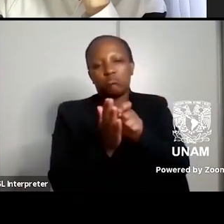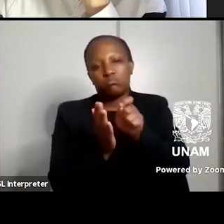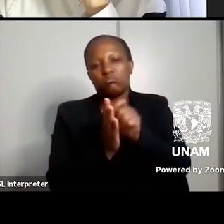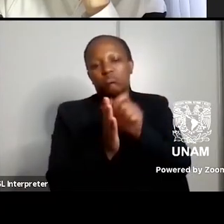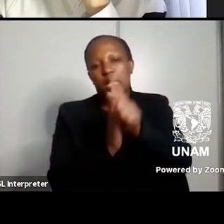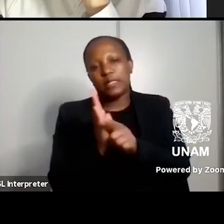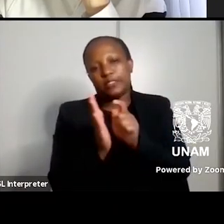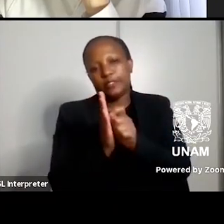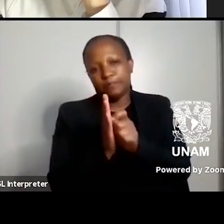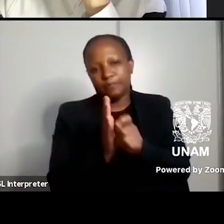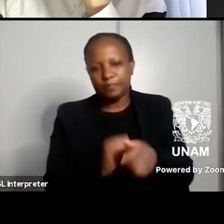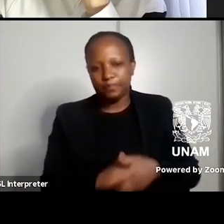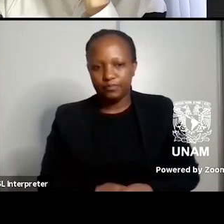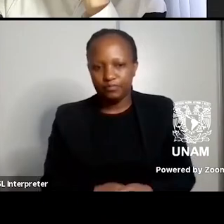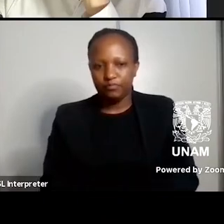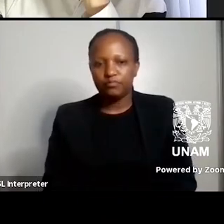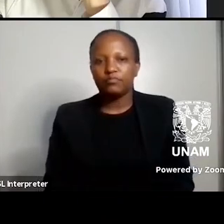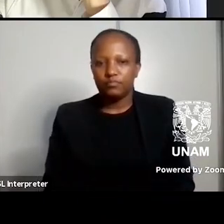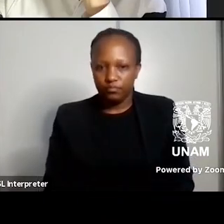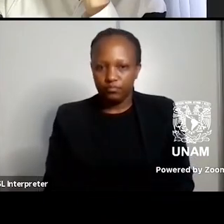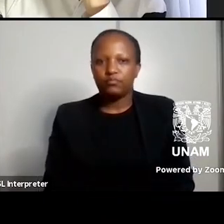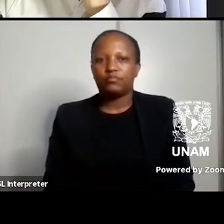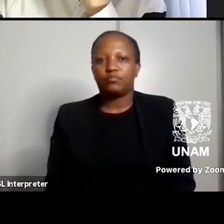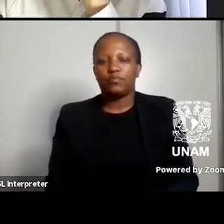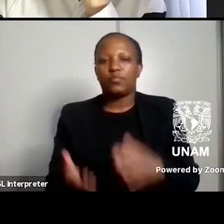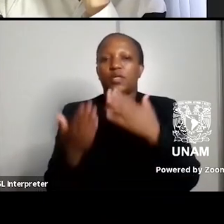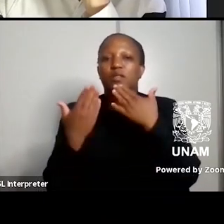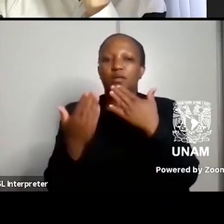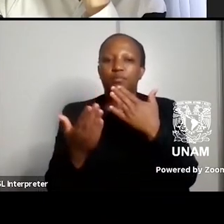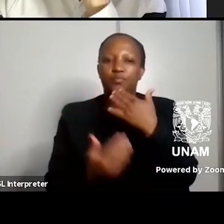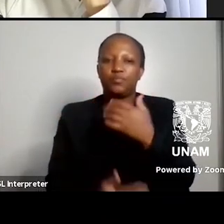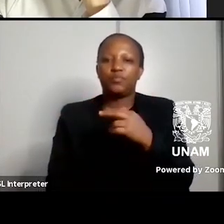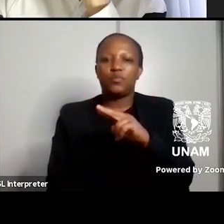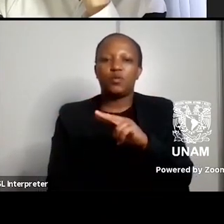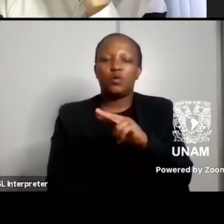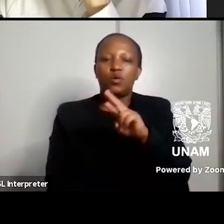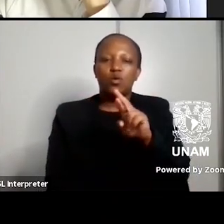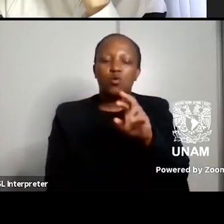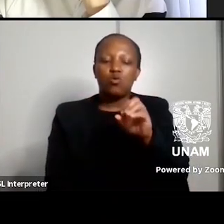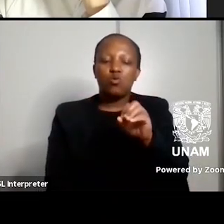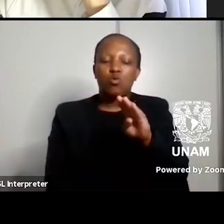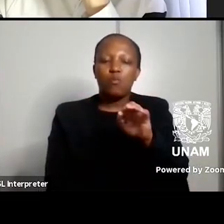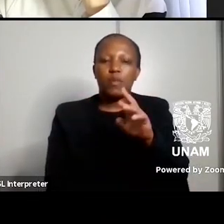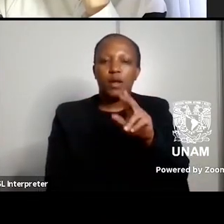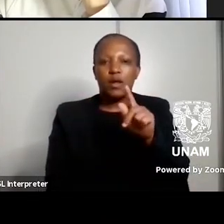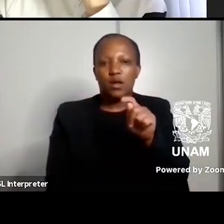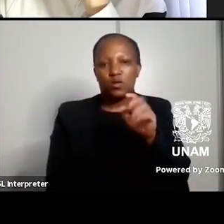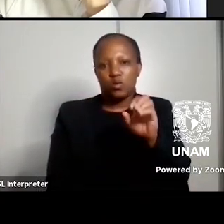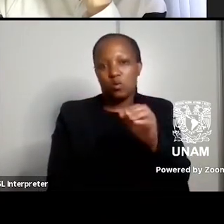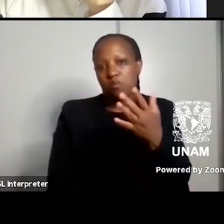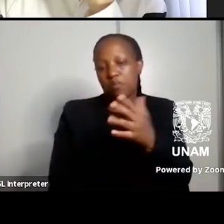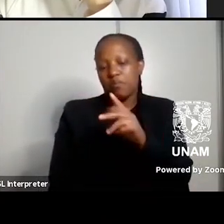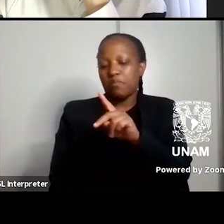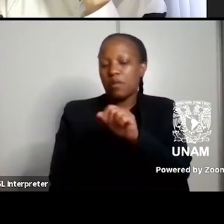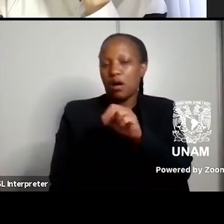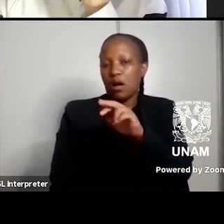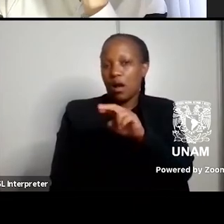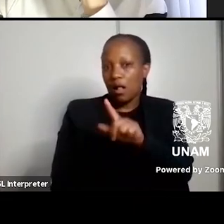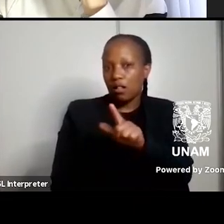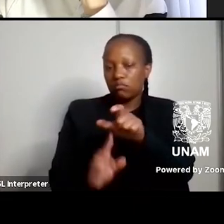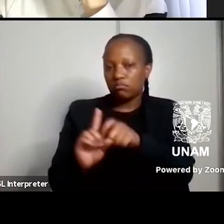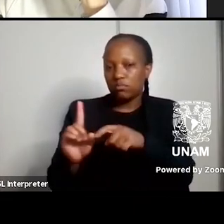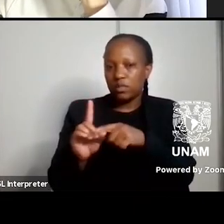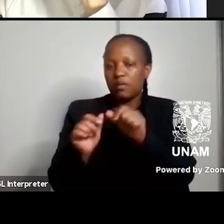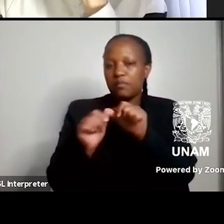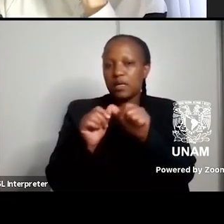thanks Roberto maybe um it might be more useful Carl for you to talk a little bit about um criticism